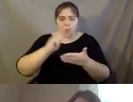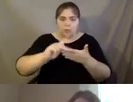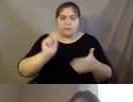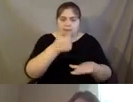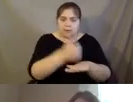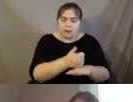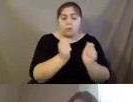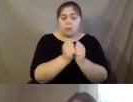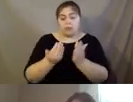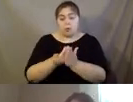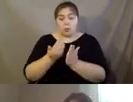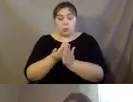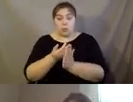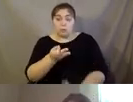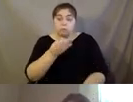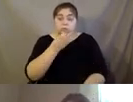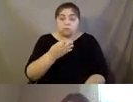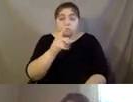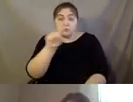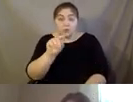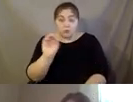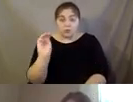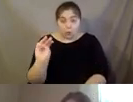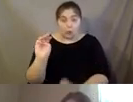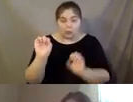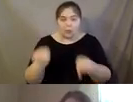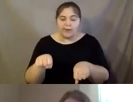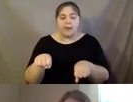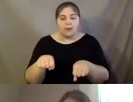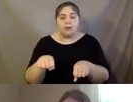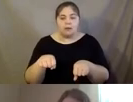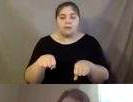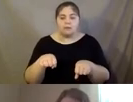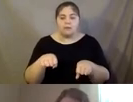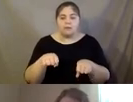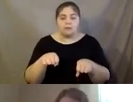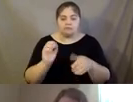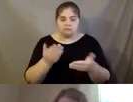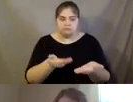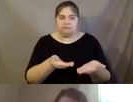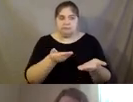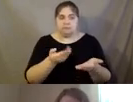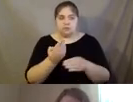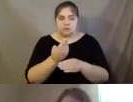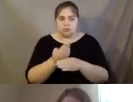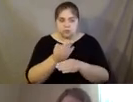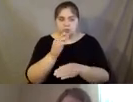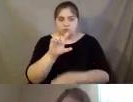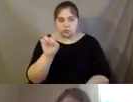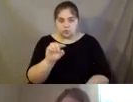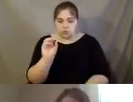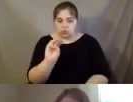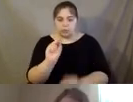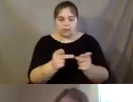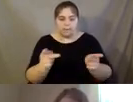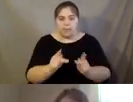our newfound expertise in, uh, Zoom, we could probably be there, albeit remotely, but in a location